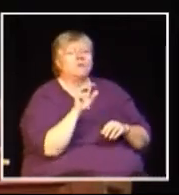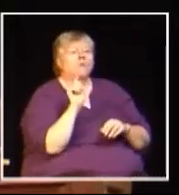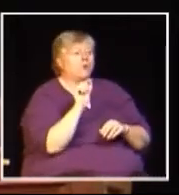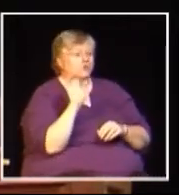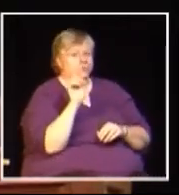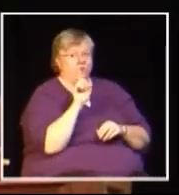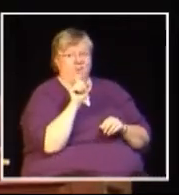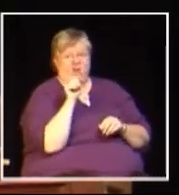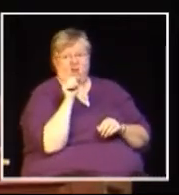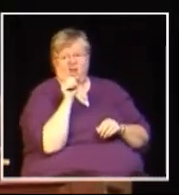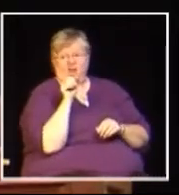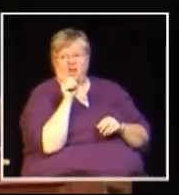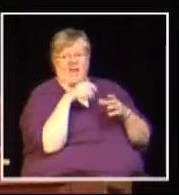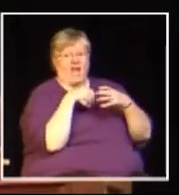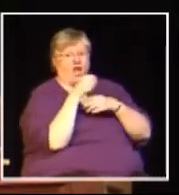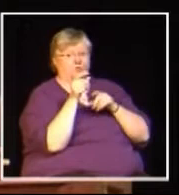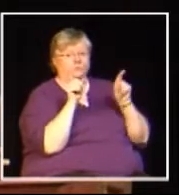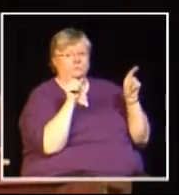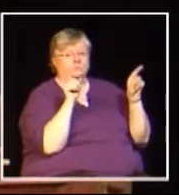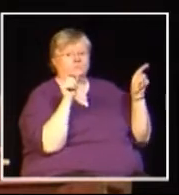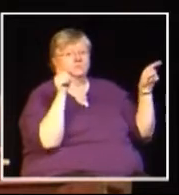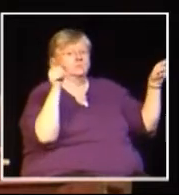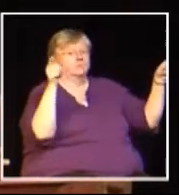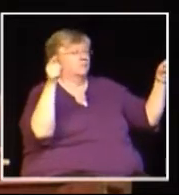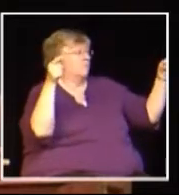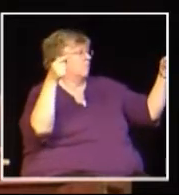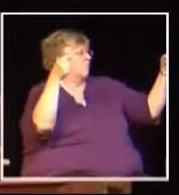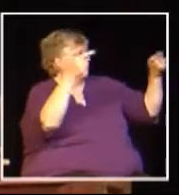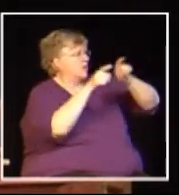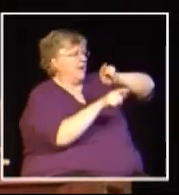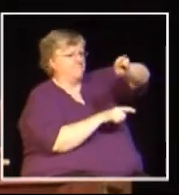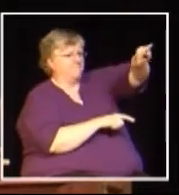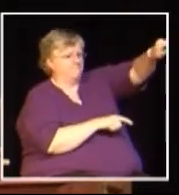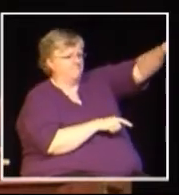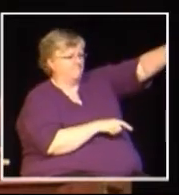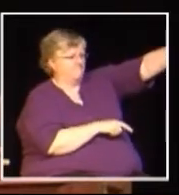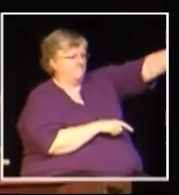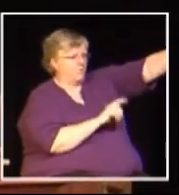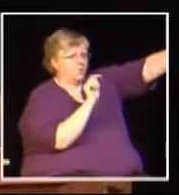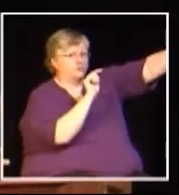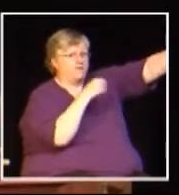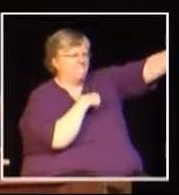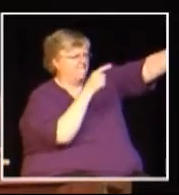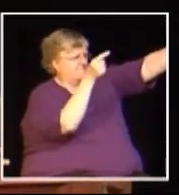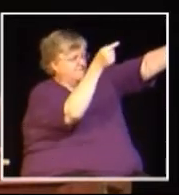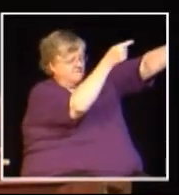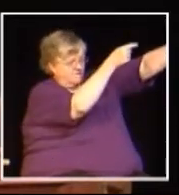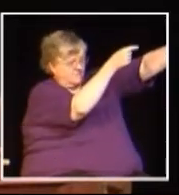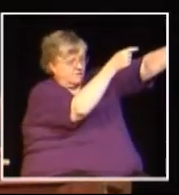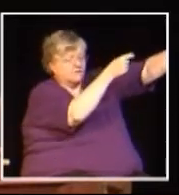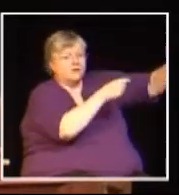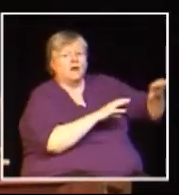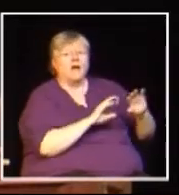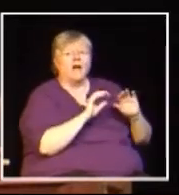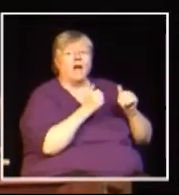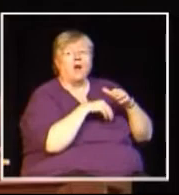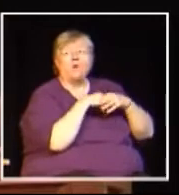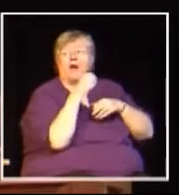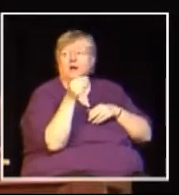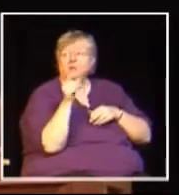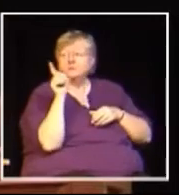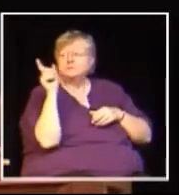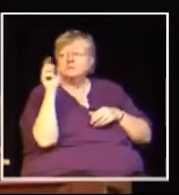tweet your views and impressions of what you hear tonight. For this forum, you can use the Twitter hashtag pound HST